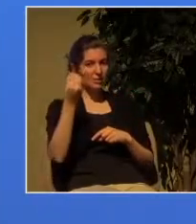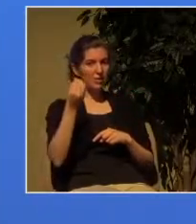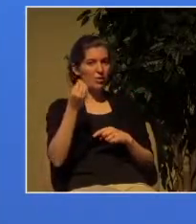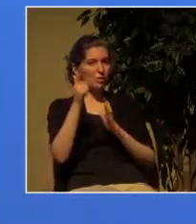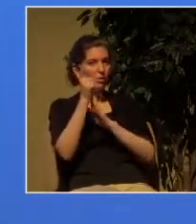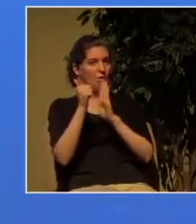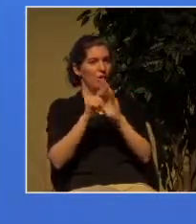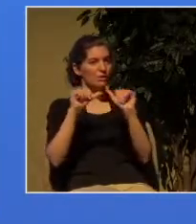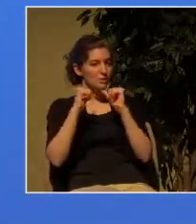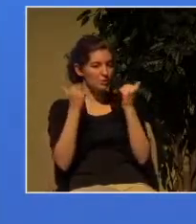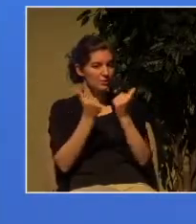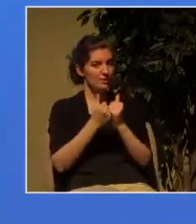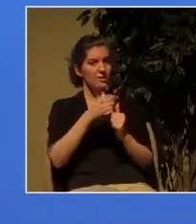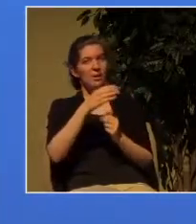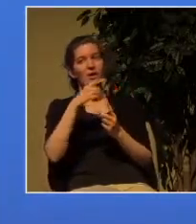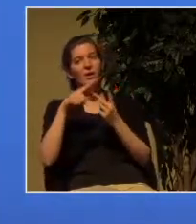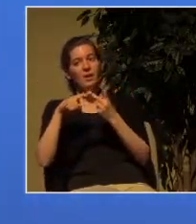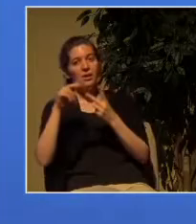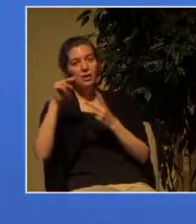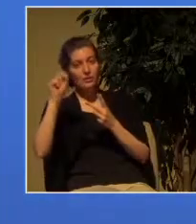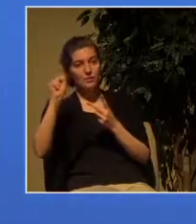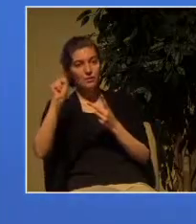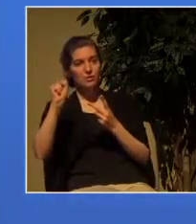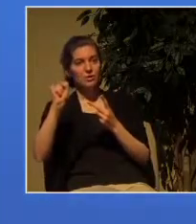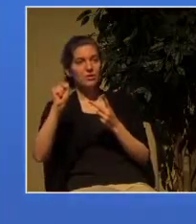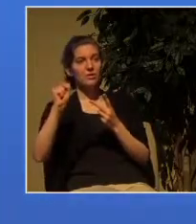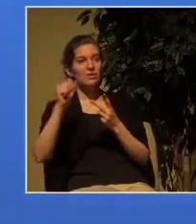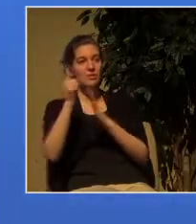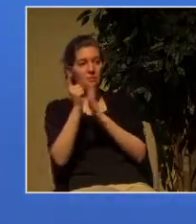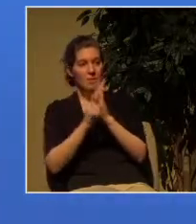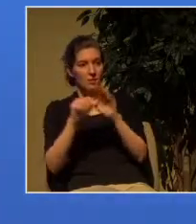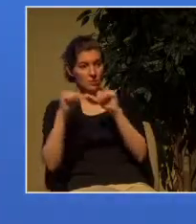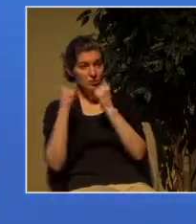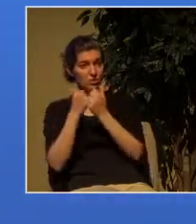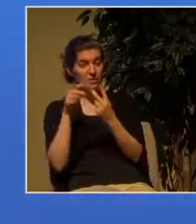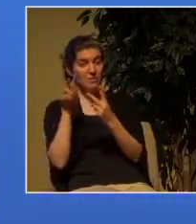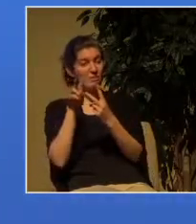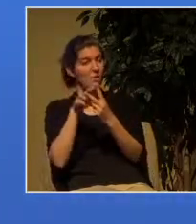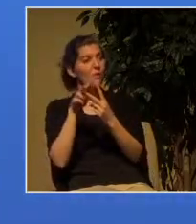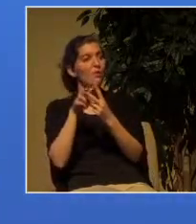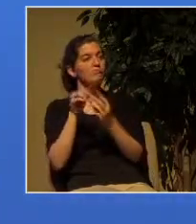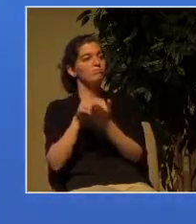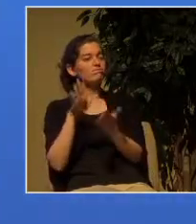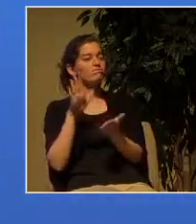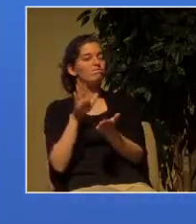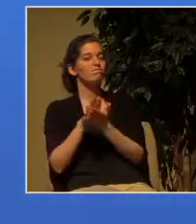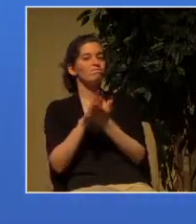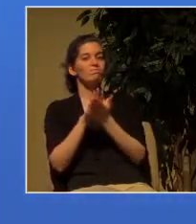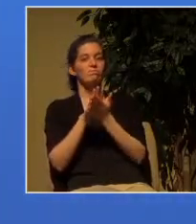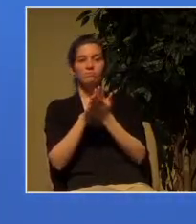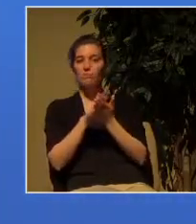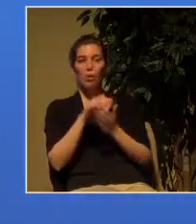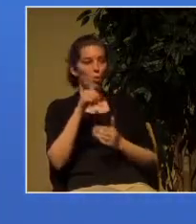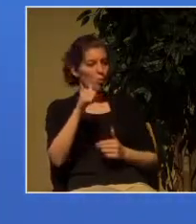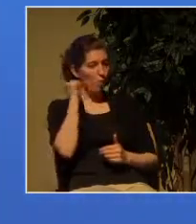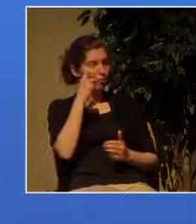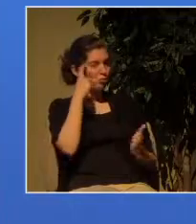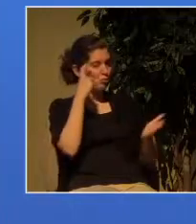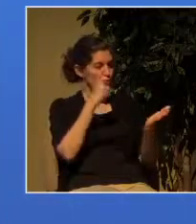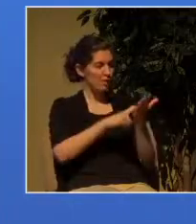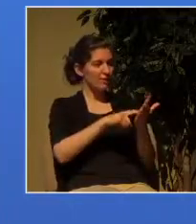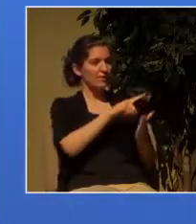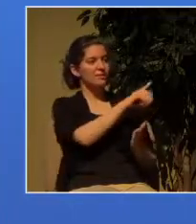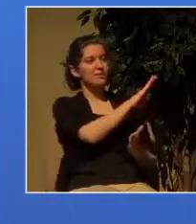and the Nova Scotia Bar Association have both gone on record as saying they will not accredit their